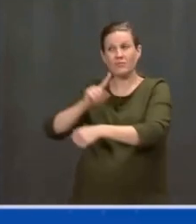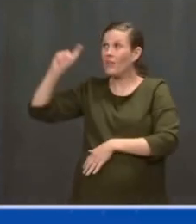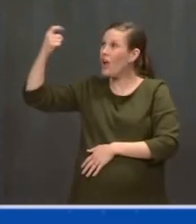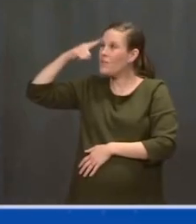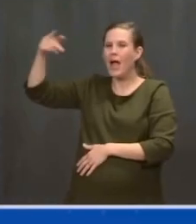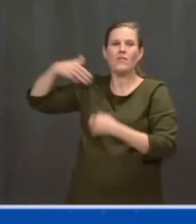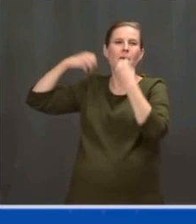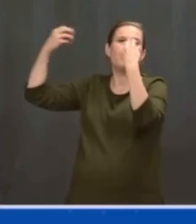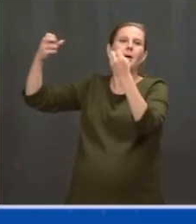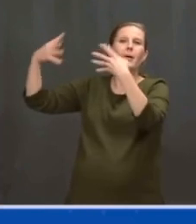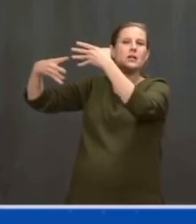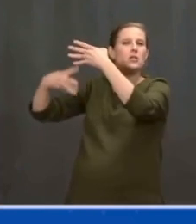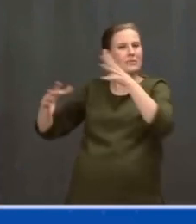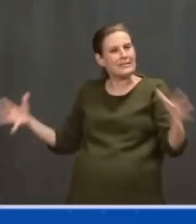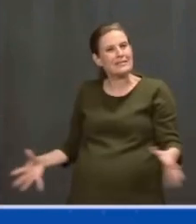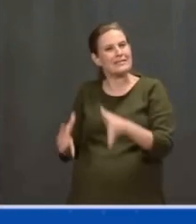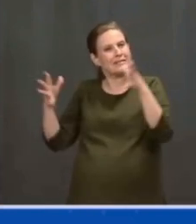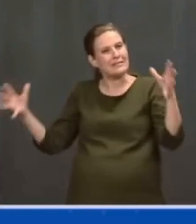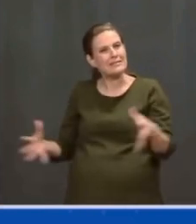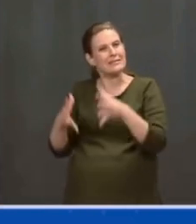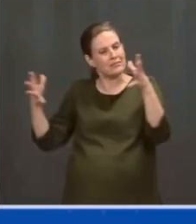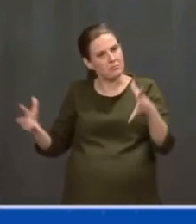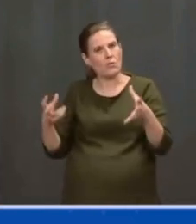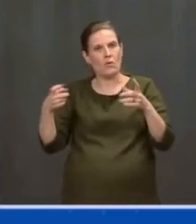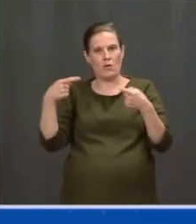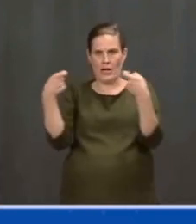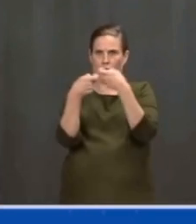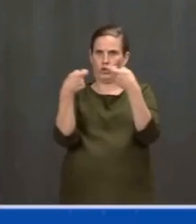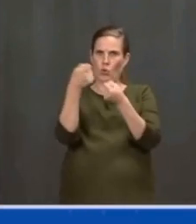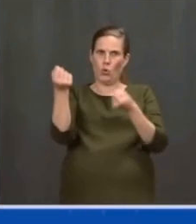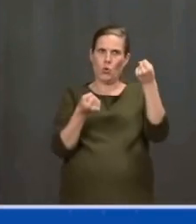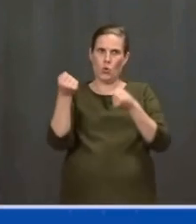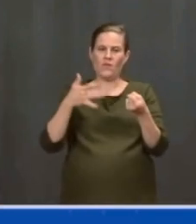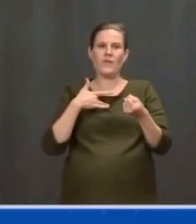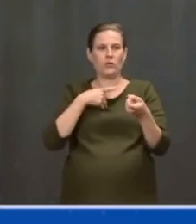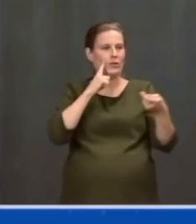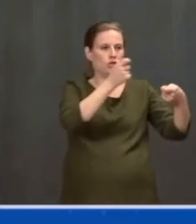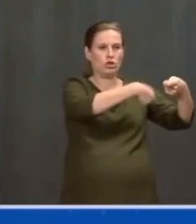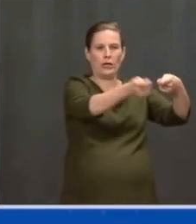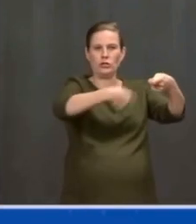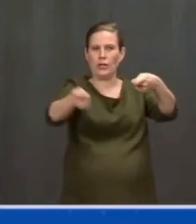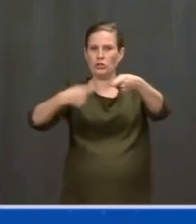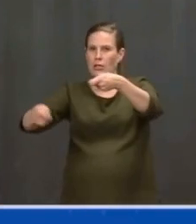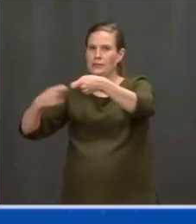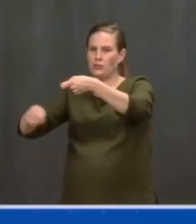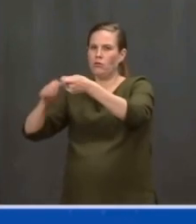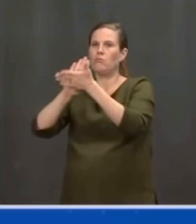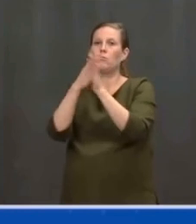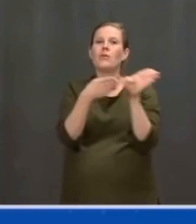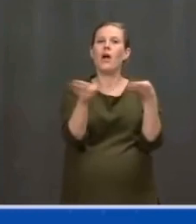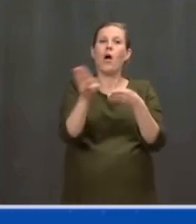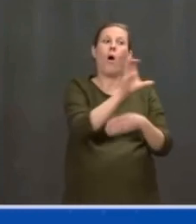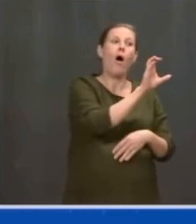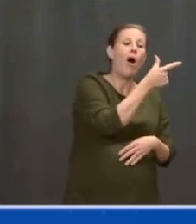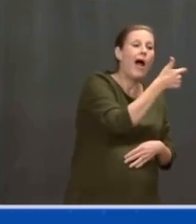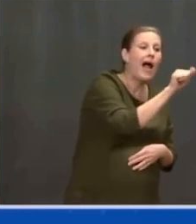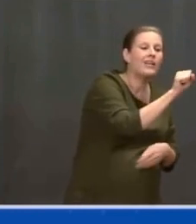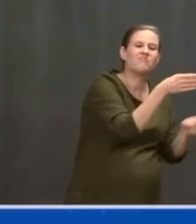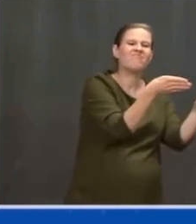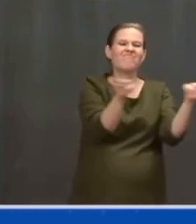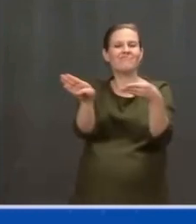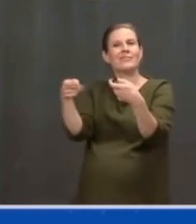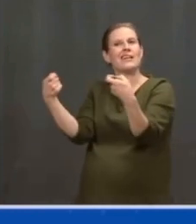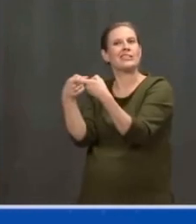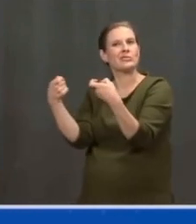going to be transitioned to clean electric vehicles and hydrogen vehicles right here in the United States of America by